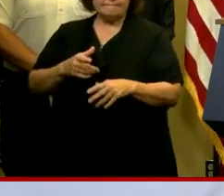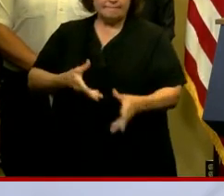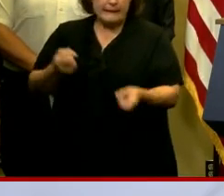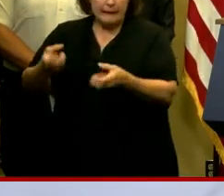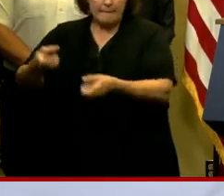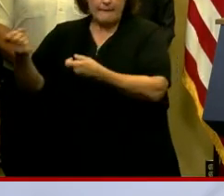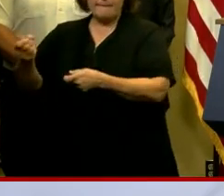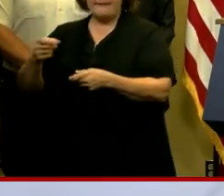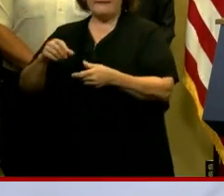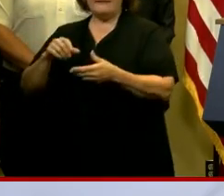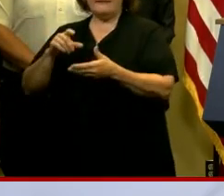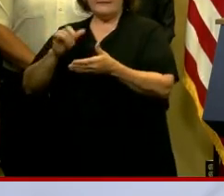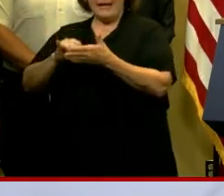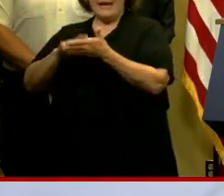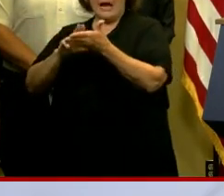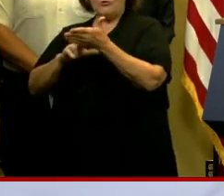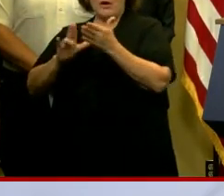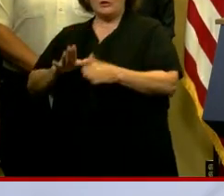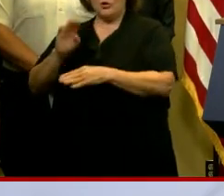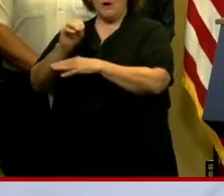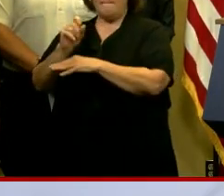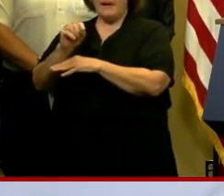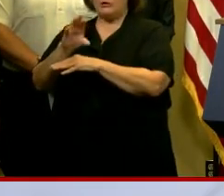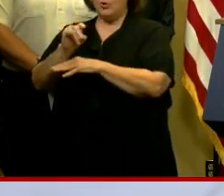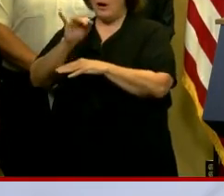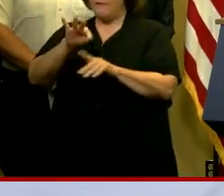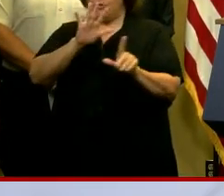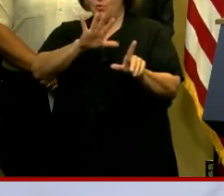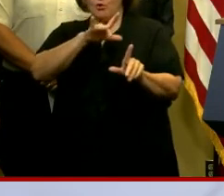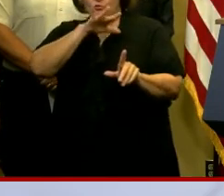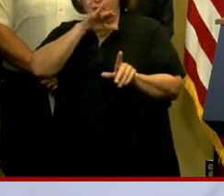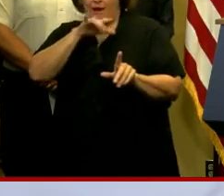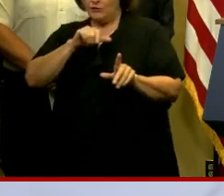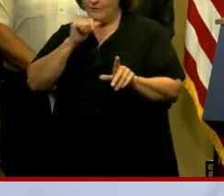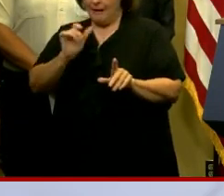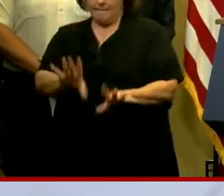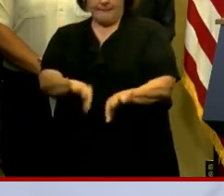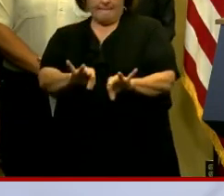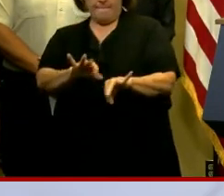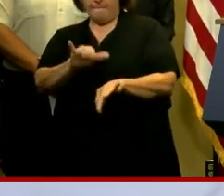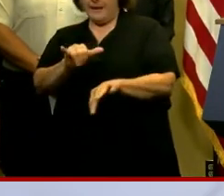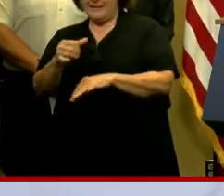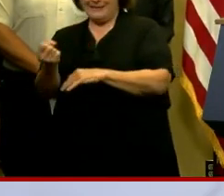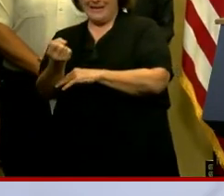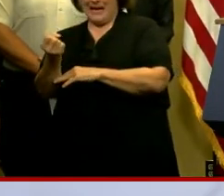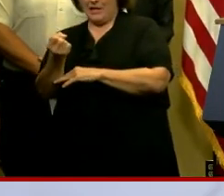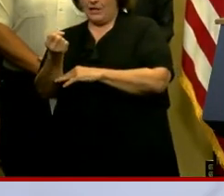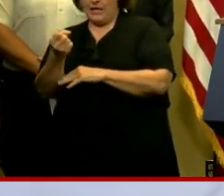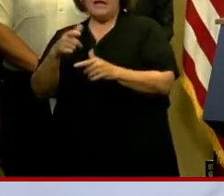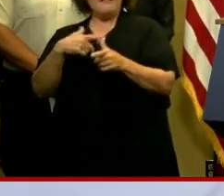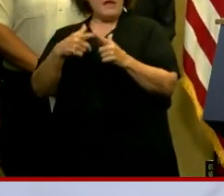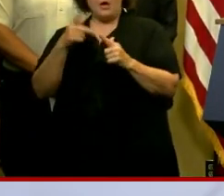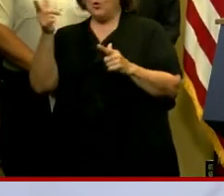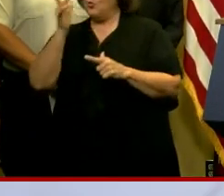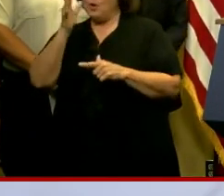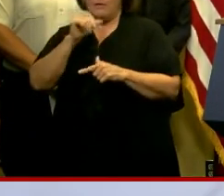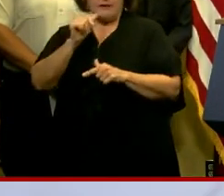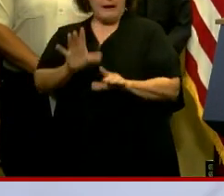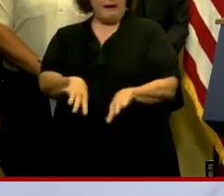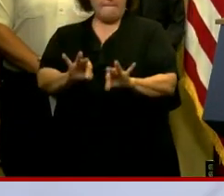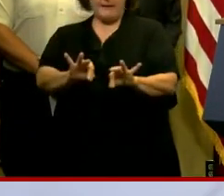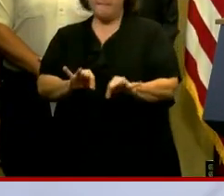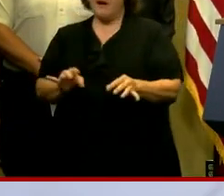of our contractor Metro. If your trash is not picked up by Saturday, expect it not to be picked up